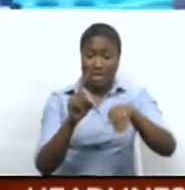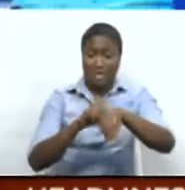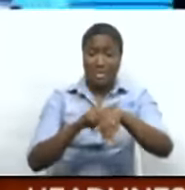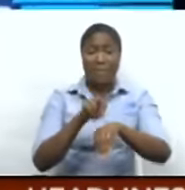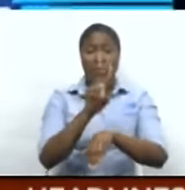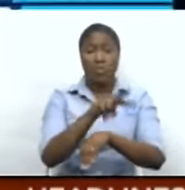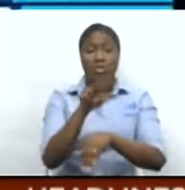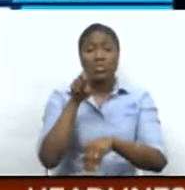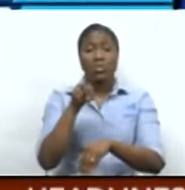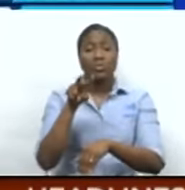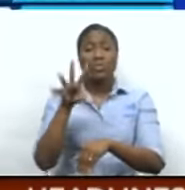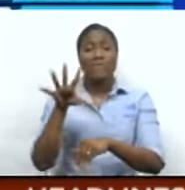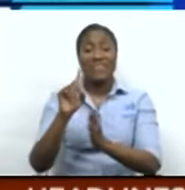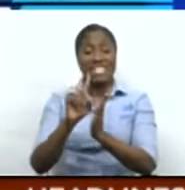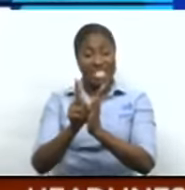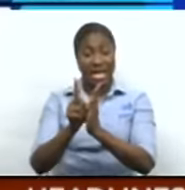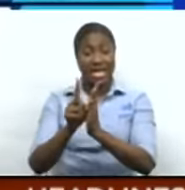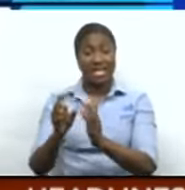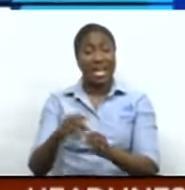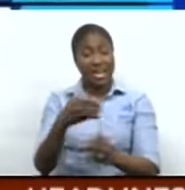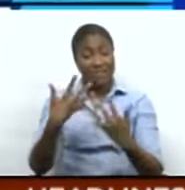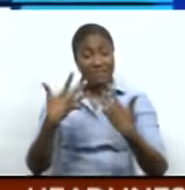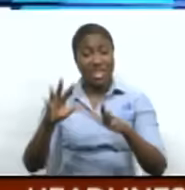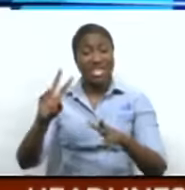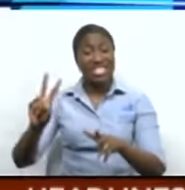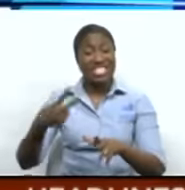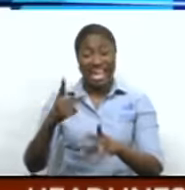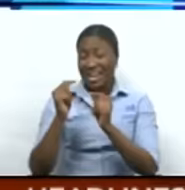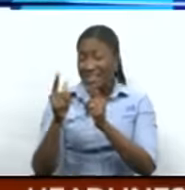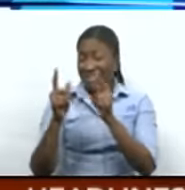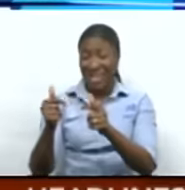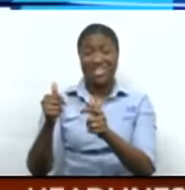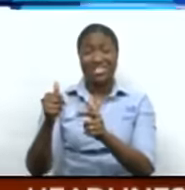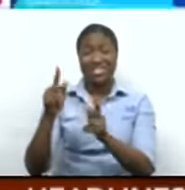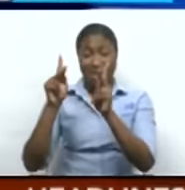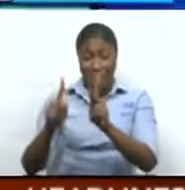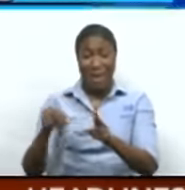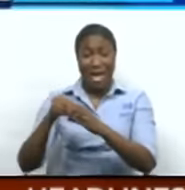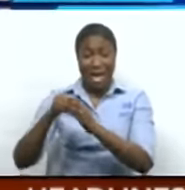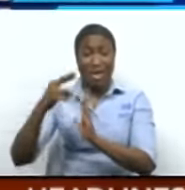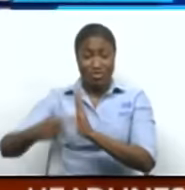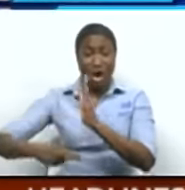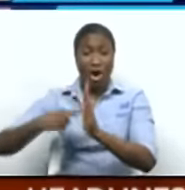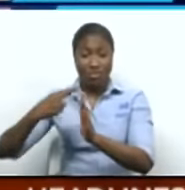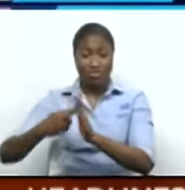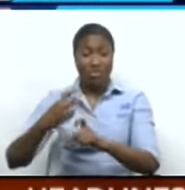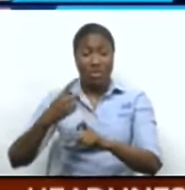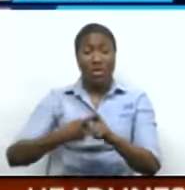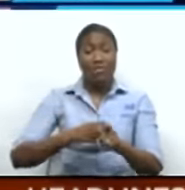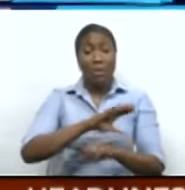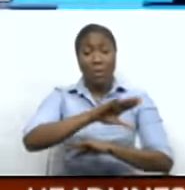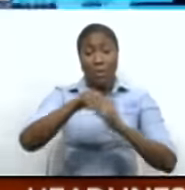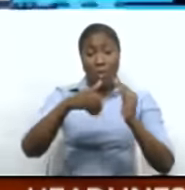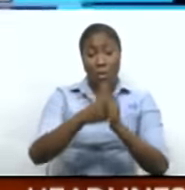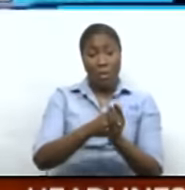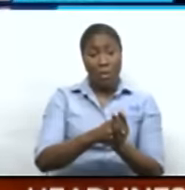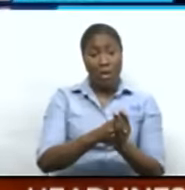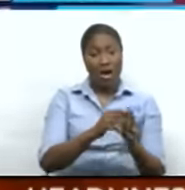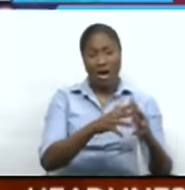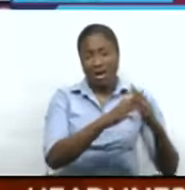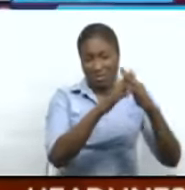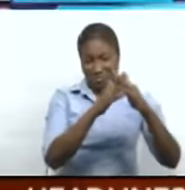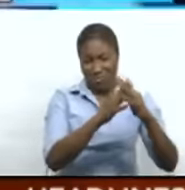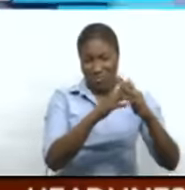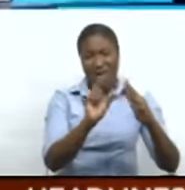.25 seconds to finish as the second fastest in the round across all nine heats. That was behind American Michael